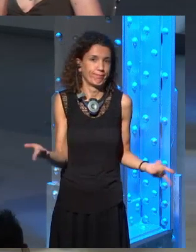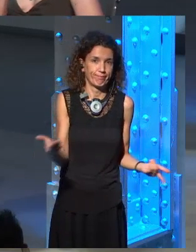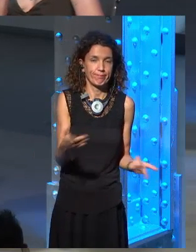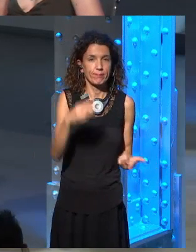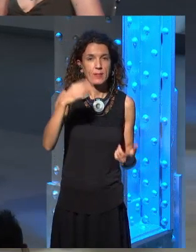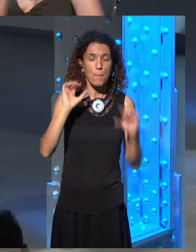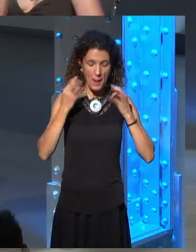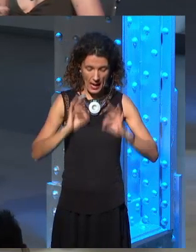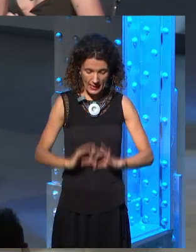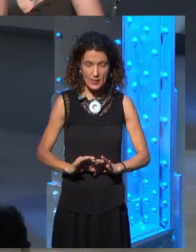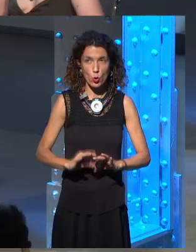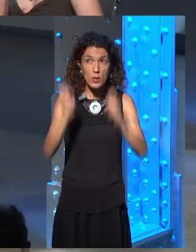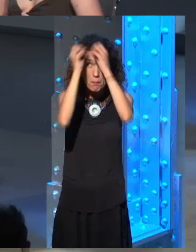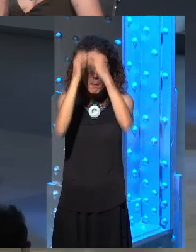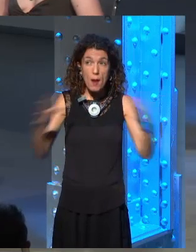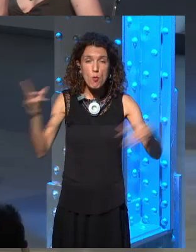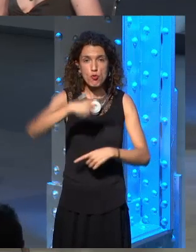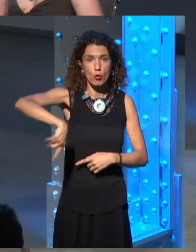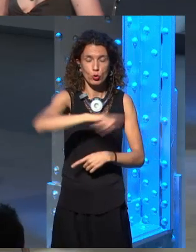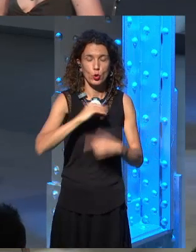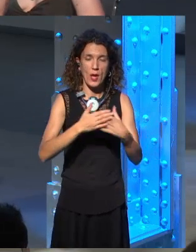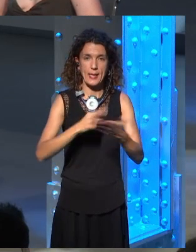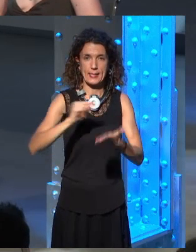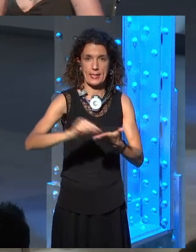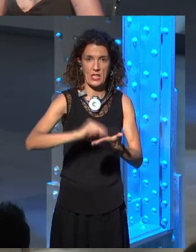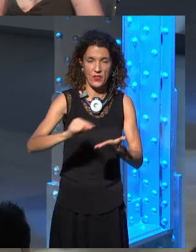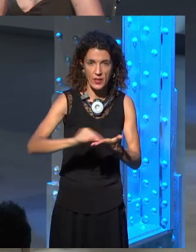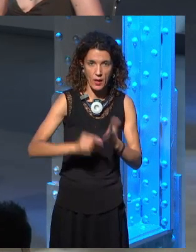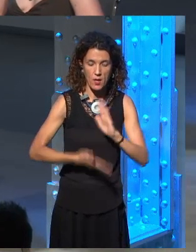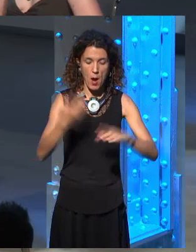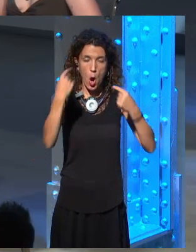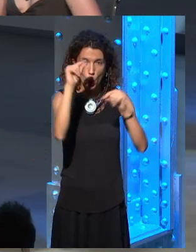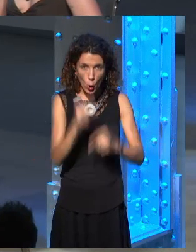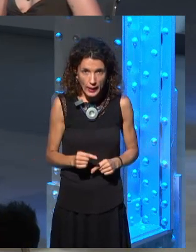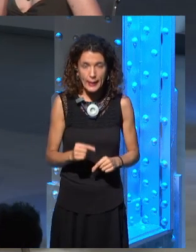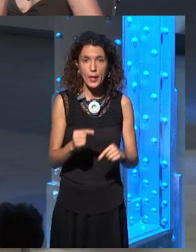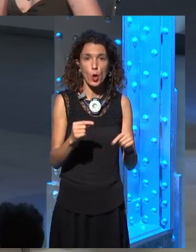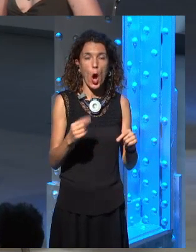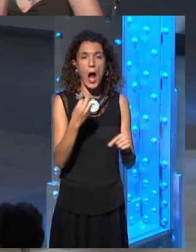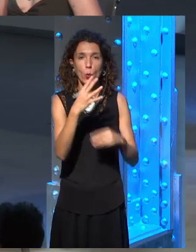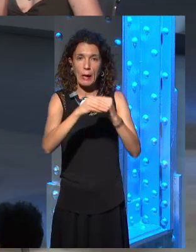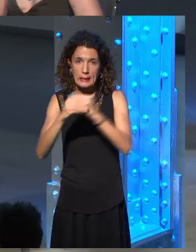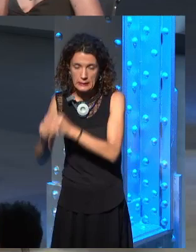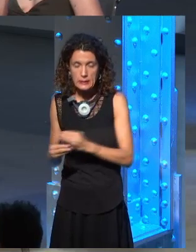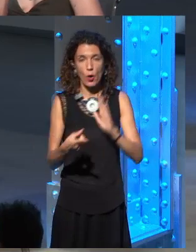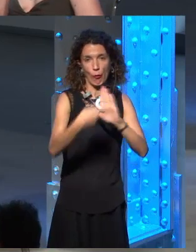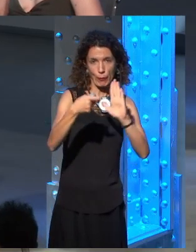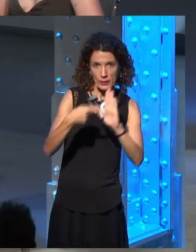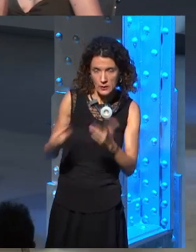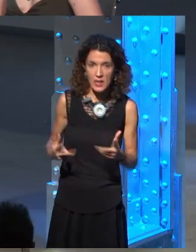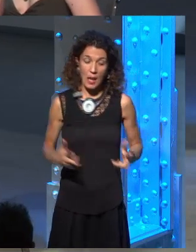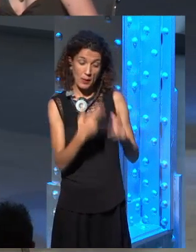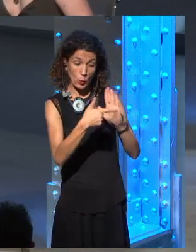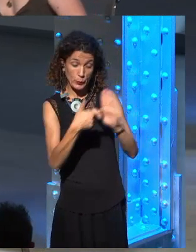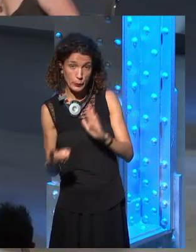that might have gotten our poor maester Eandel, uh, a little bit shorter if, uh, Joffrey decided that he didn't like his